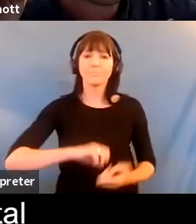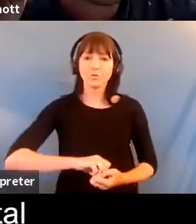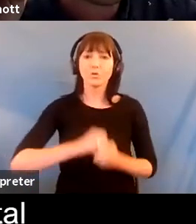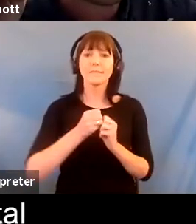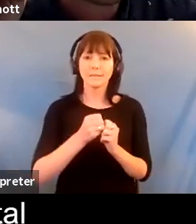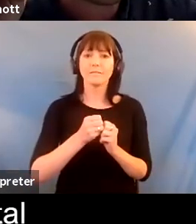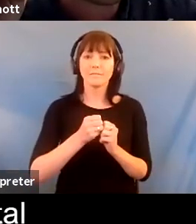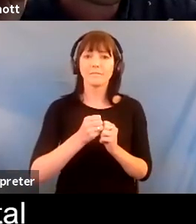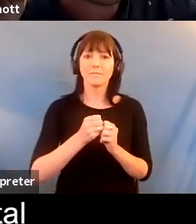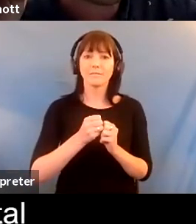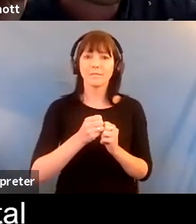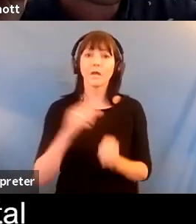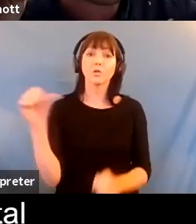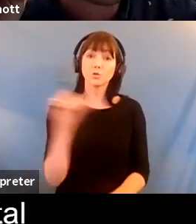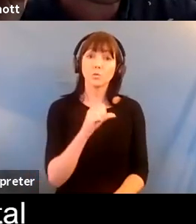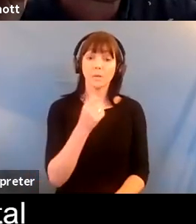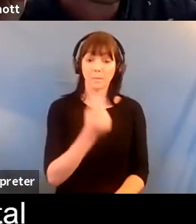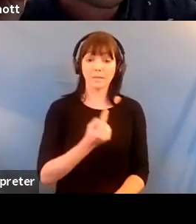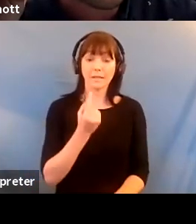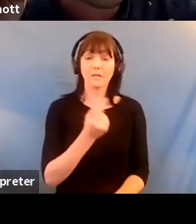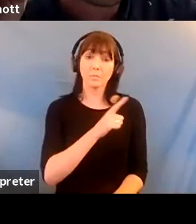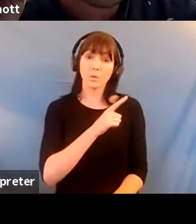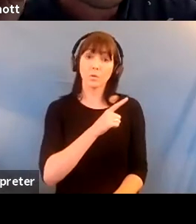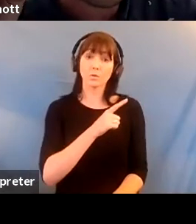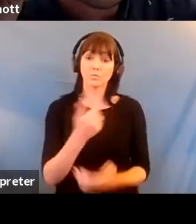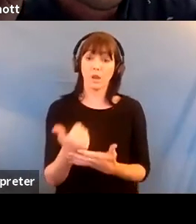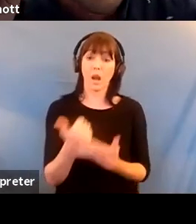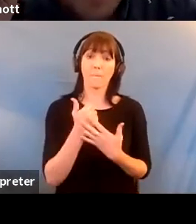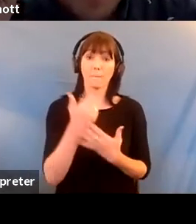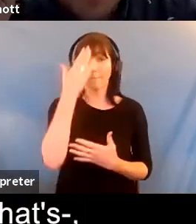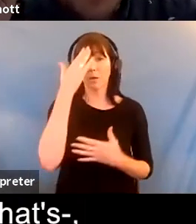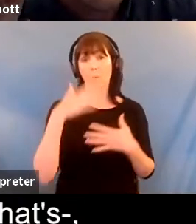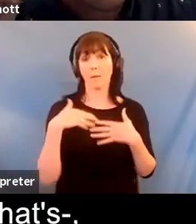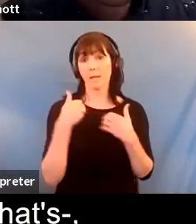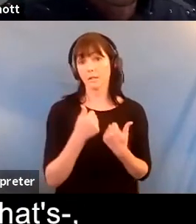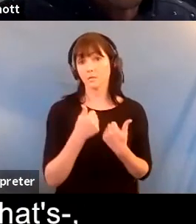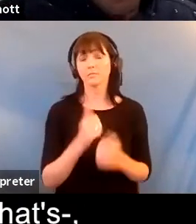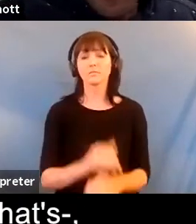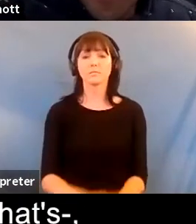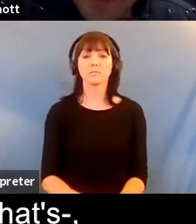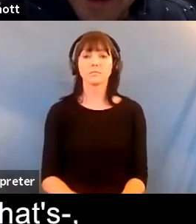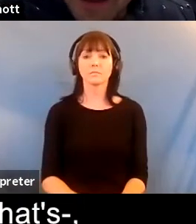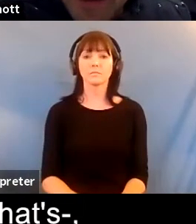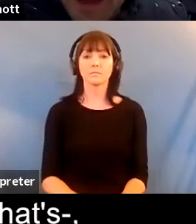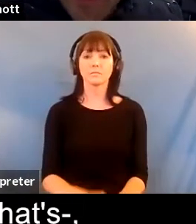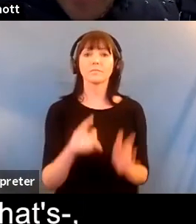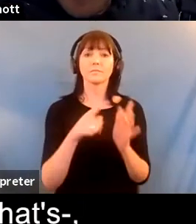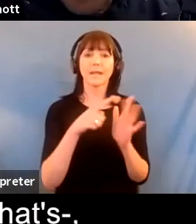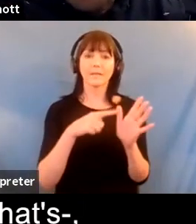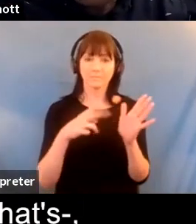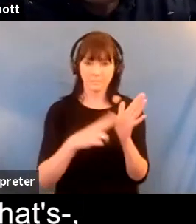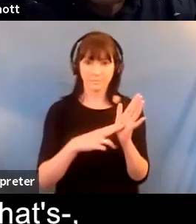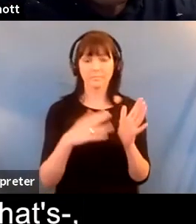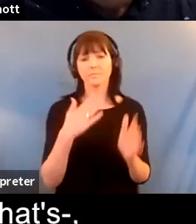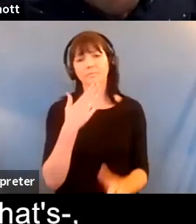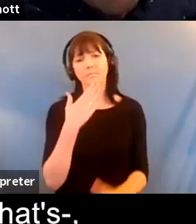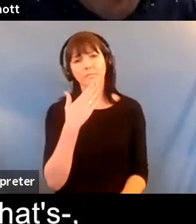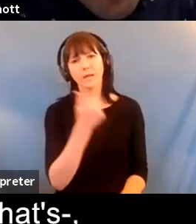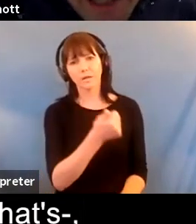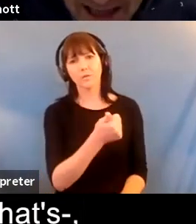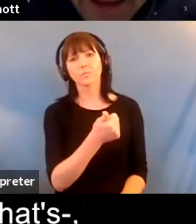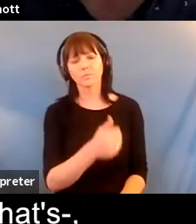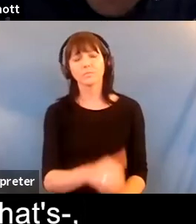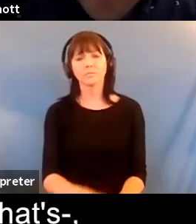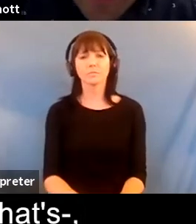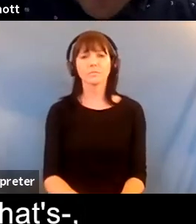for my own mental well-being in this period thank you thank you mark yeah that's you